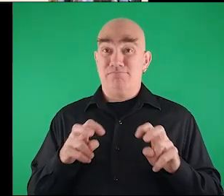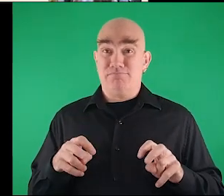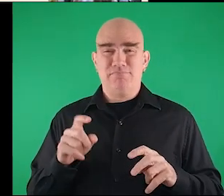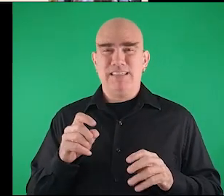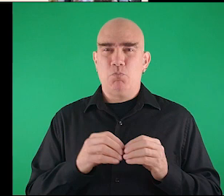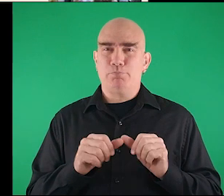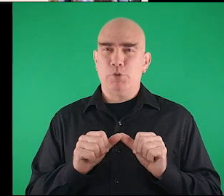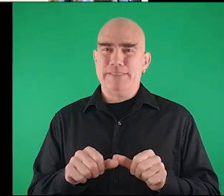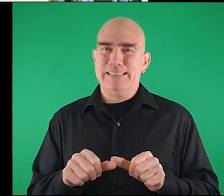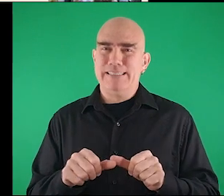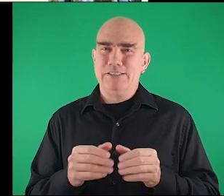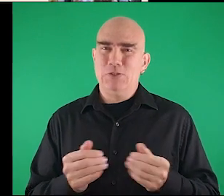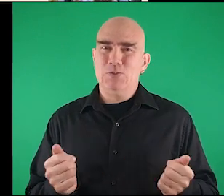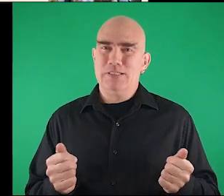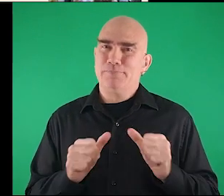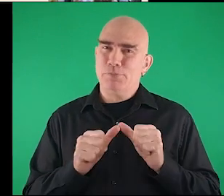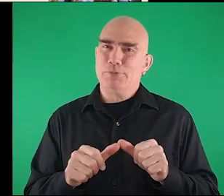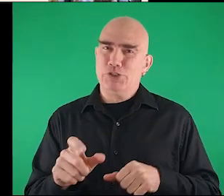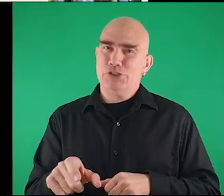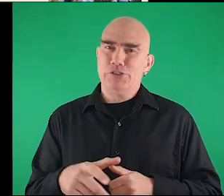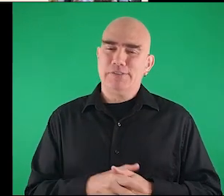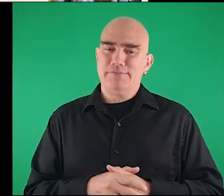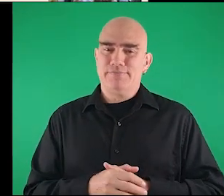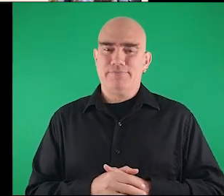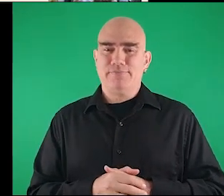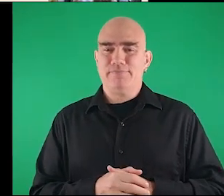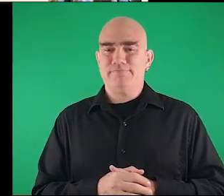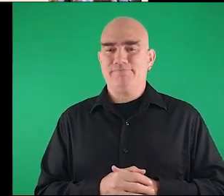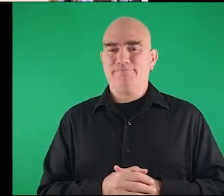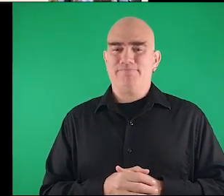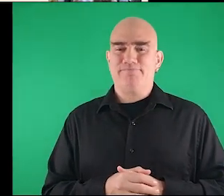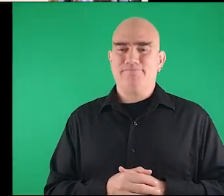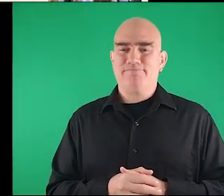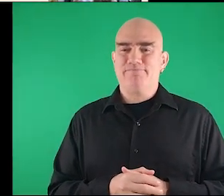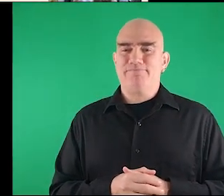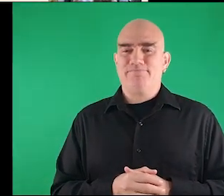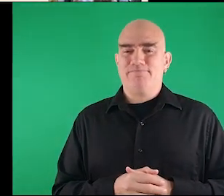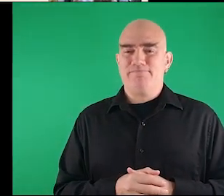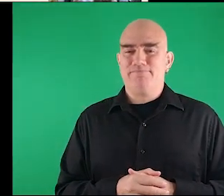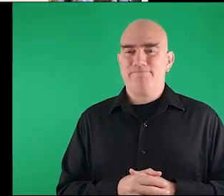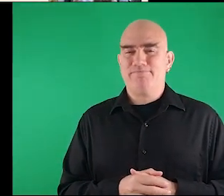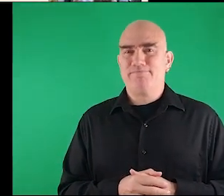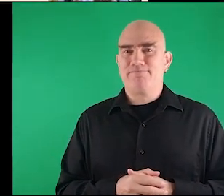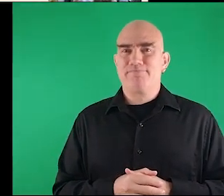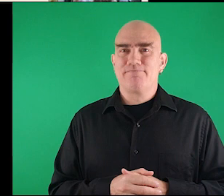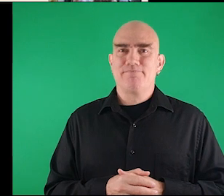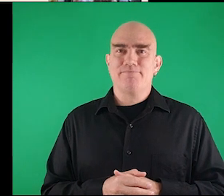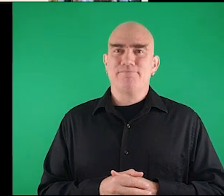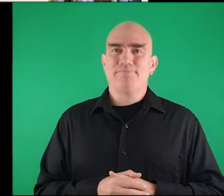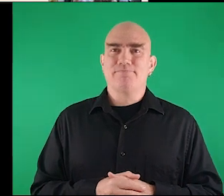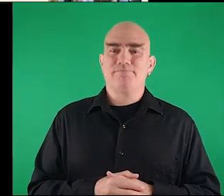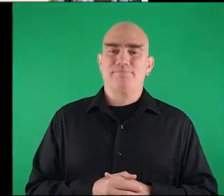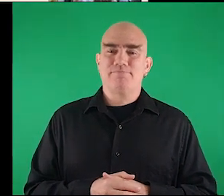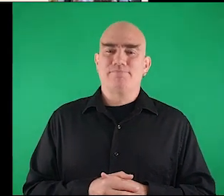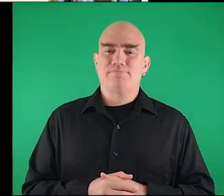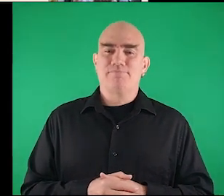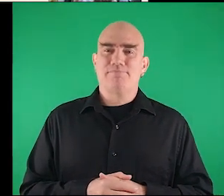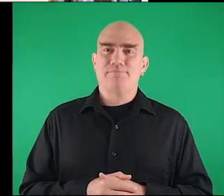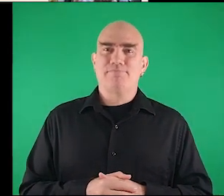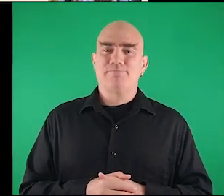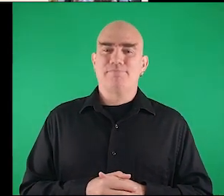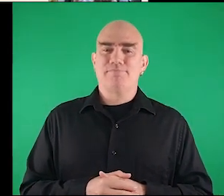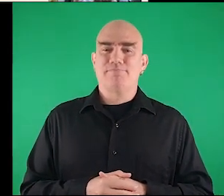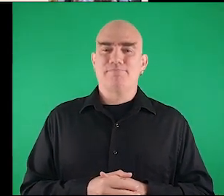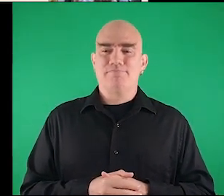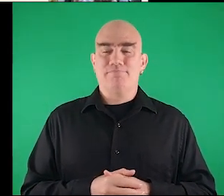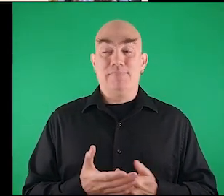we put in the analyze that uh there is a permanent